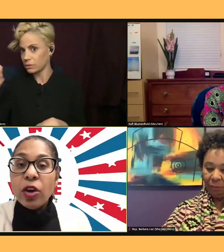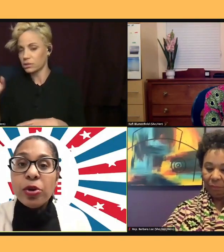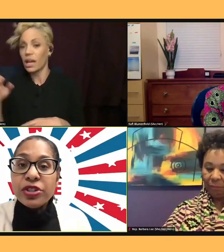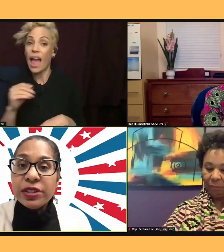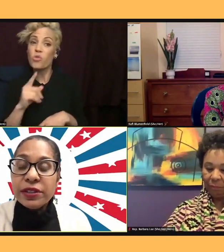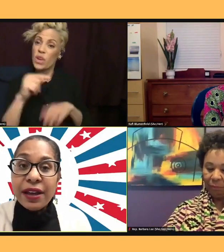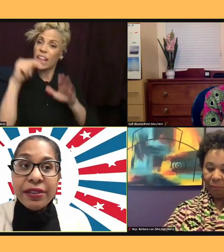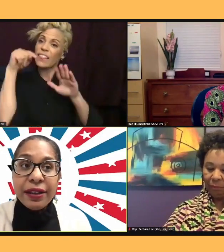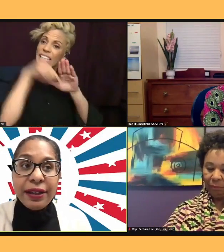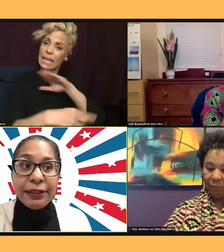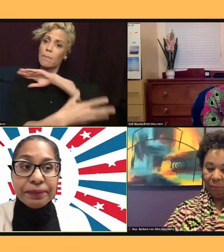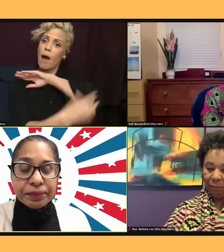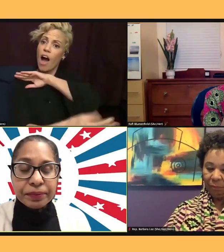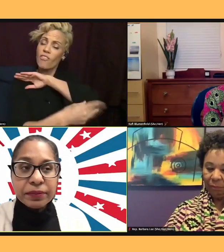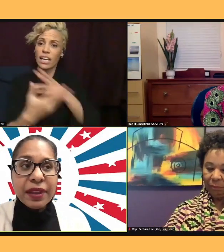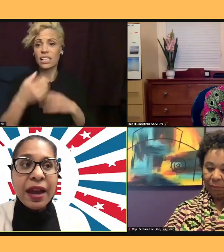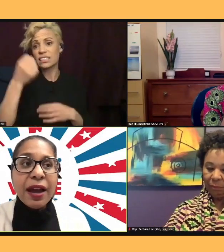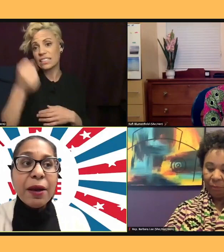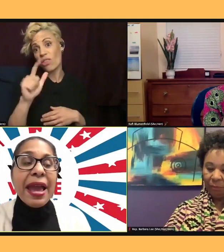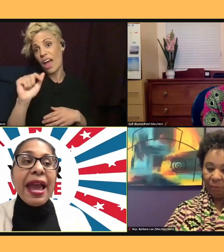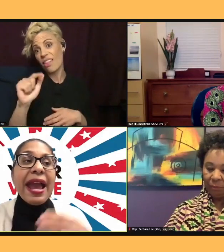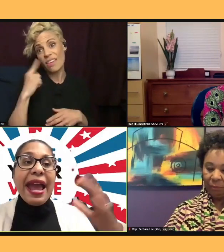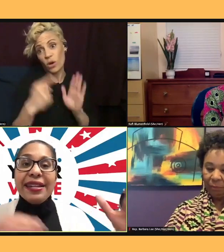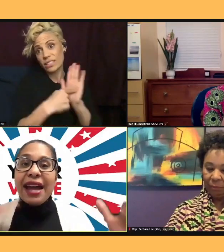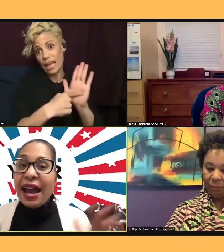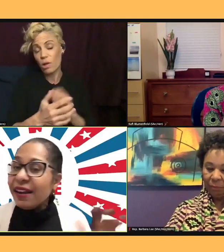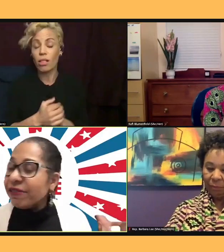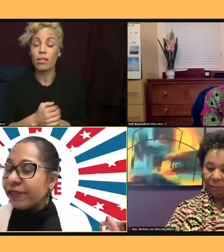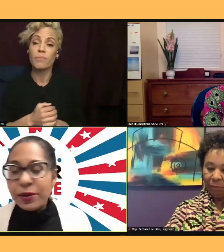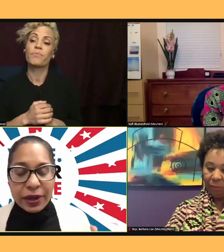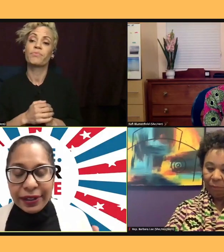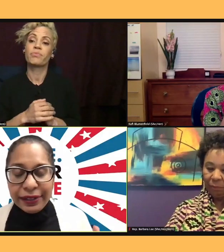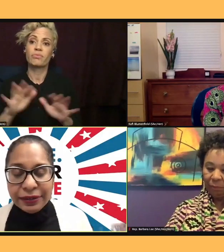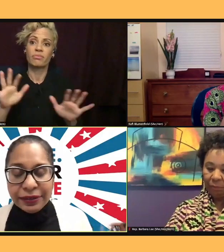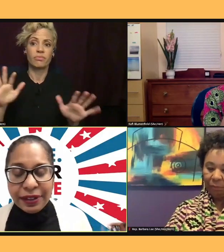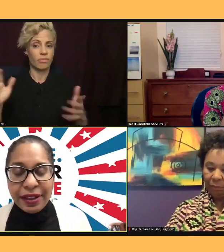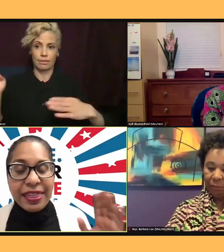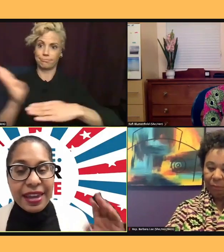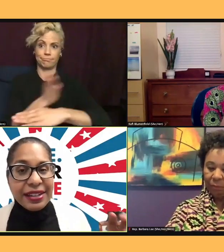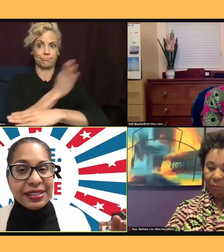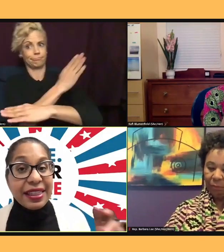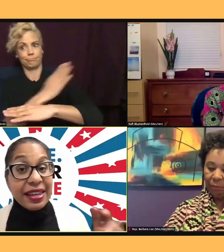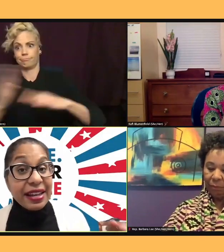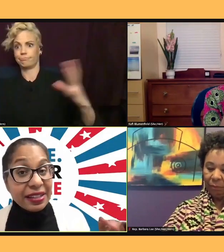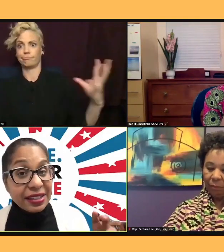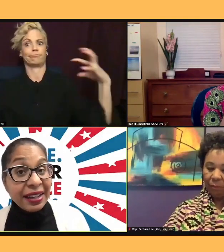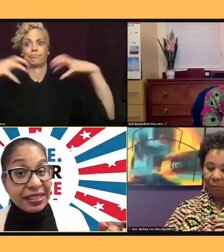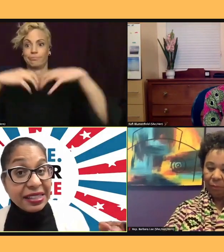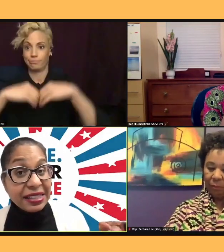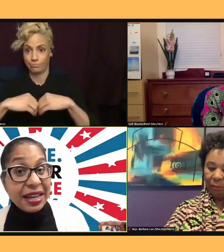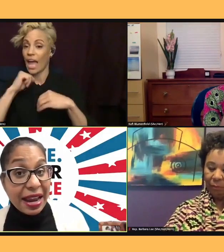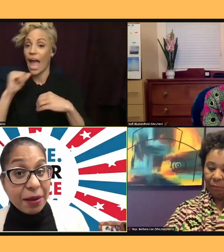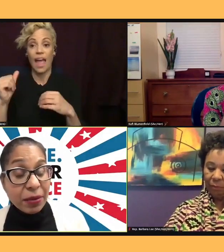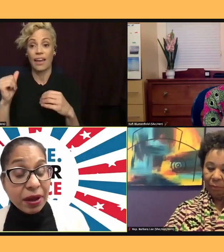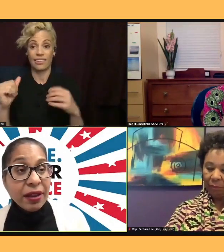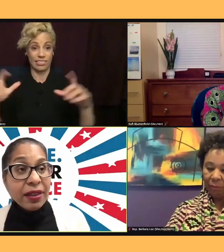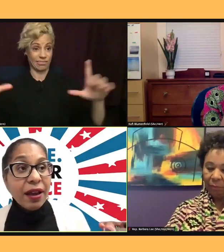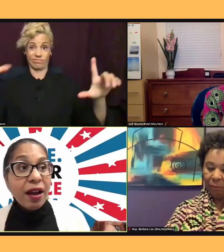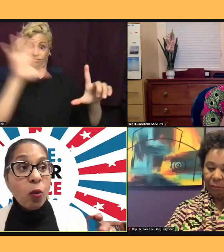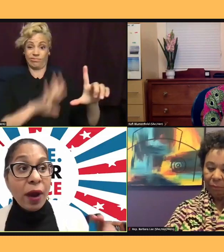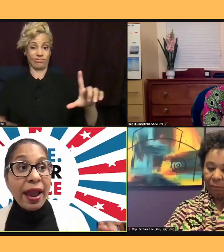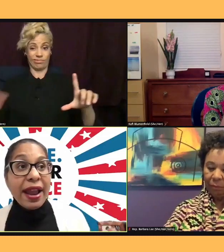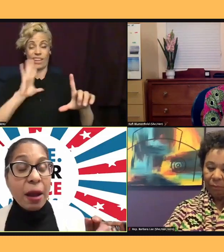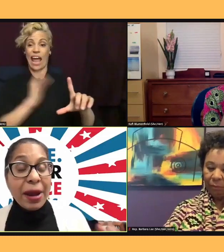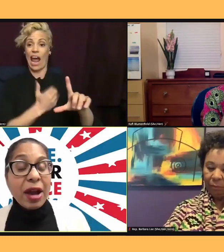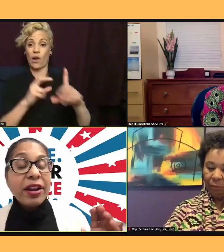LA. And not everyone thinks the exact same way about